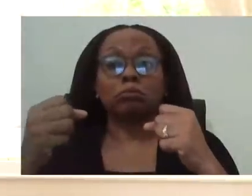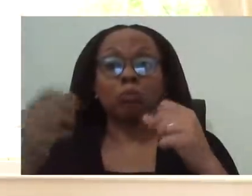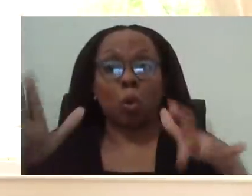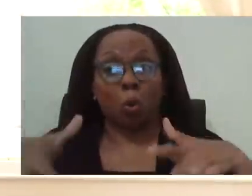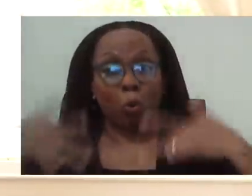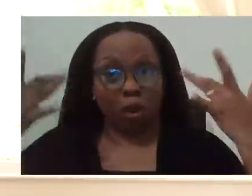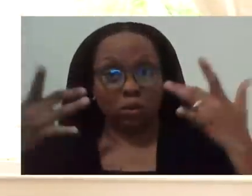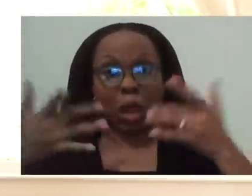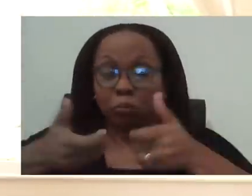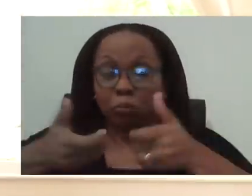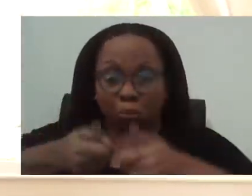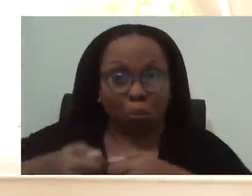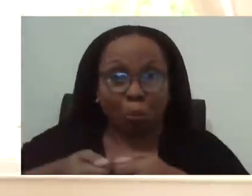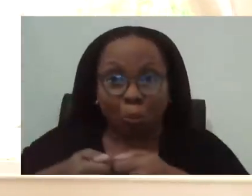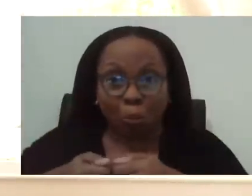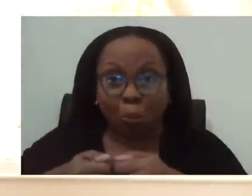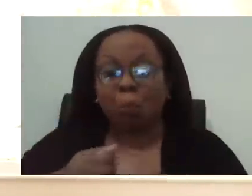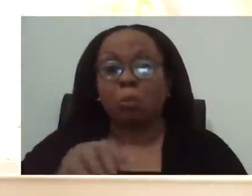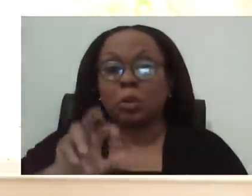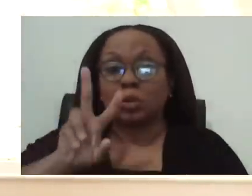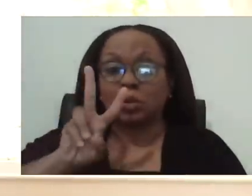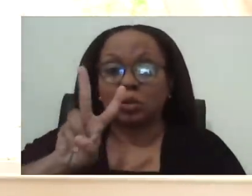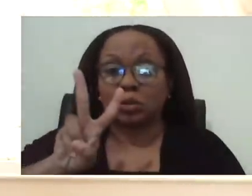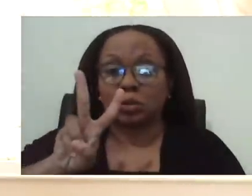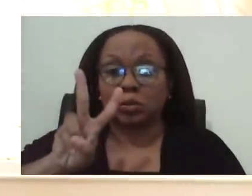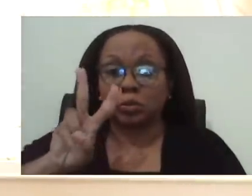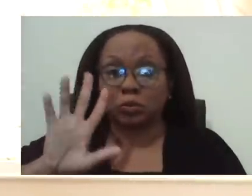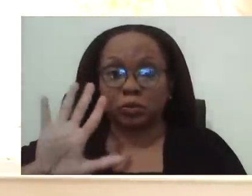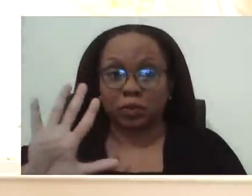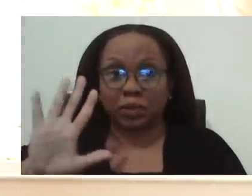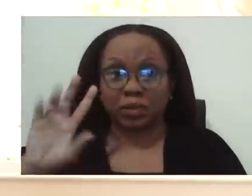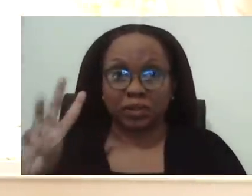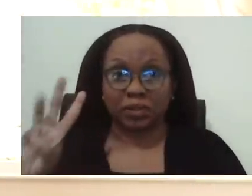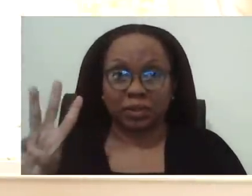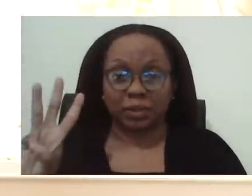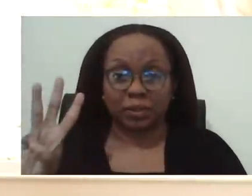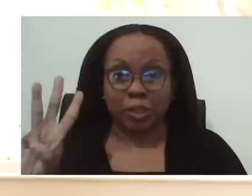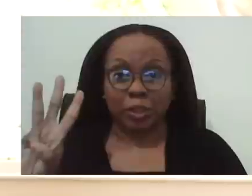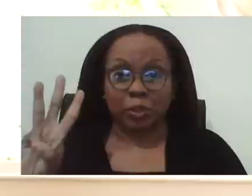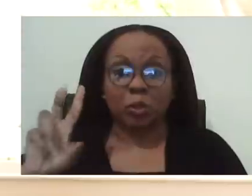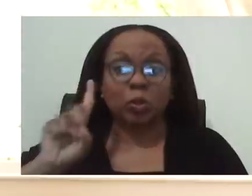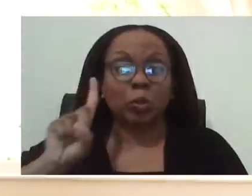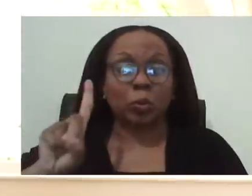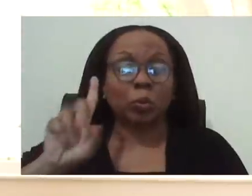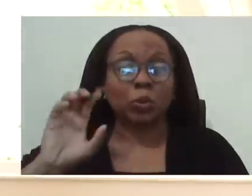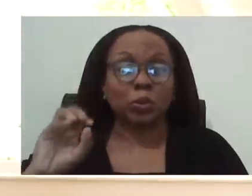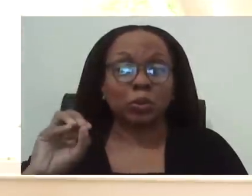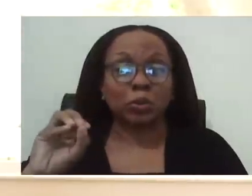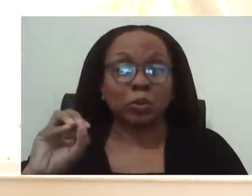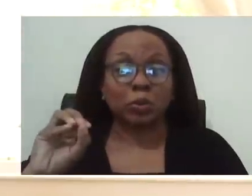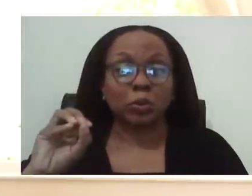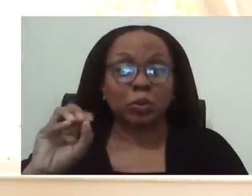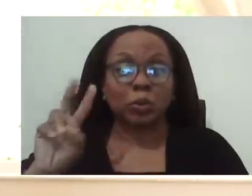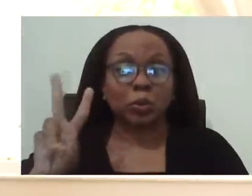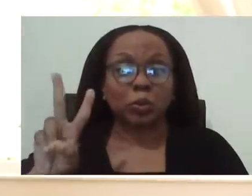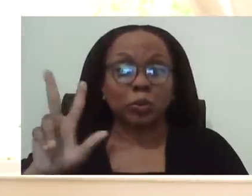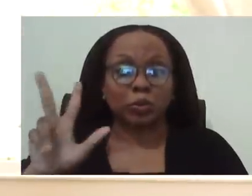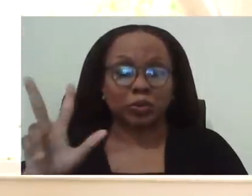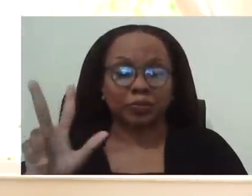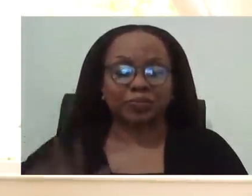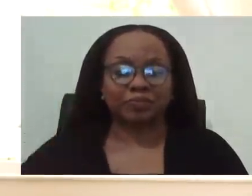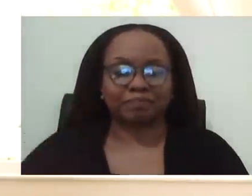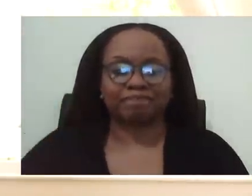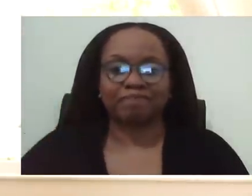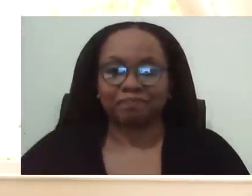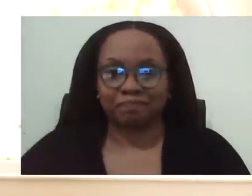That number is 256-1023. This is an opportunity for you